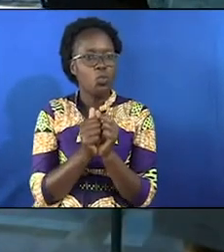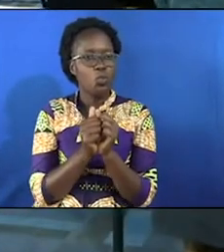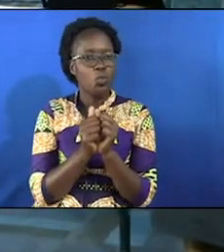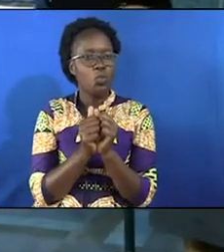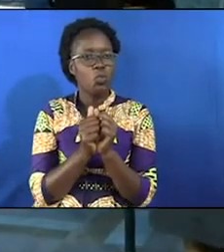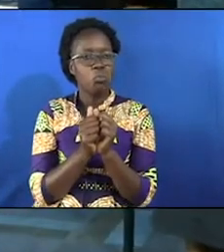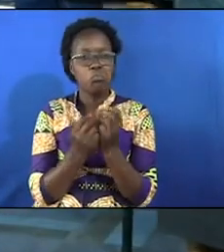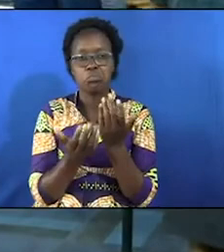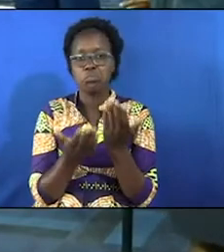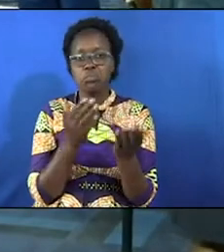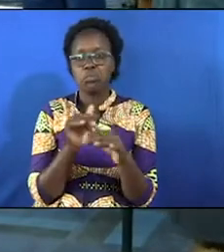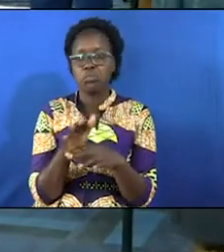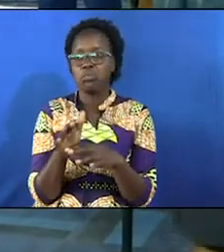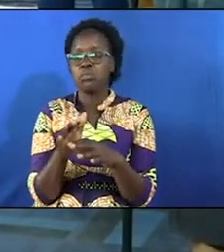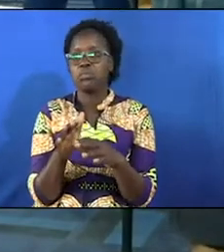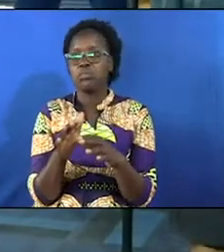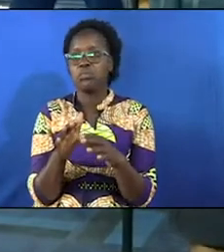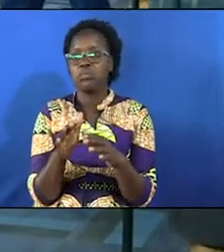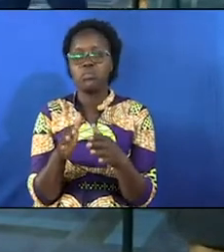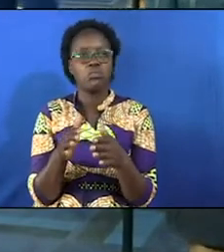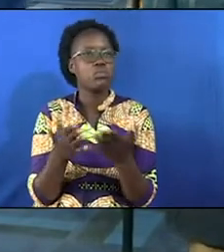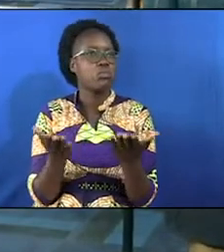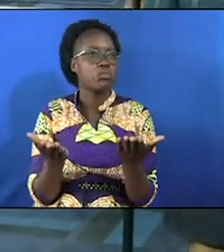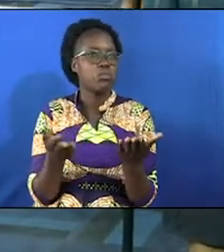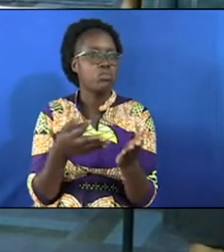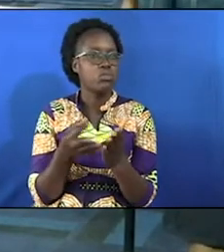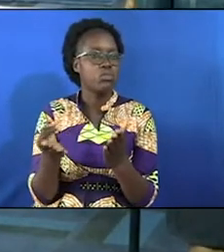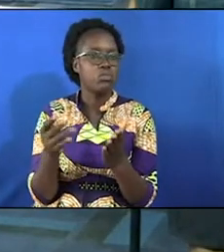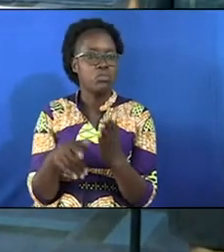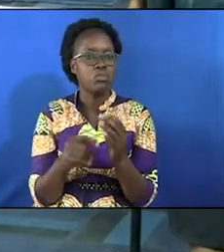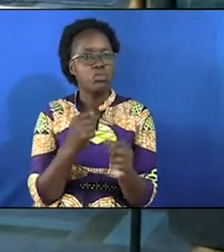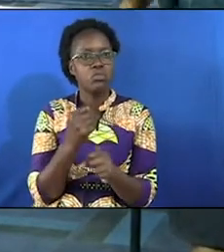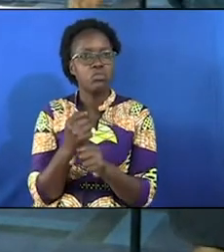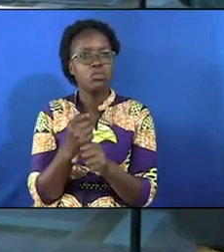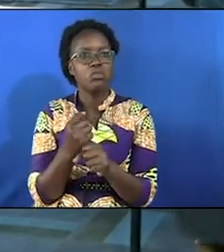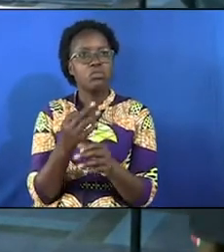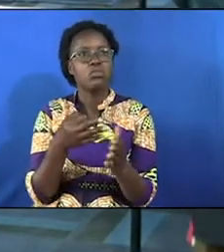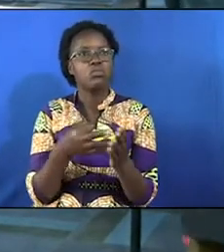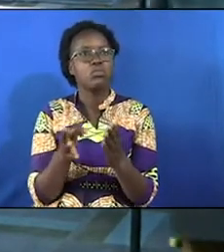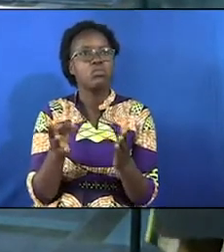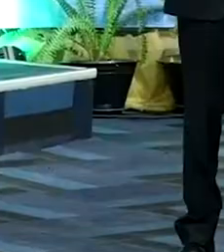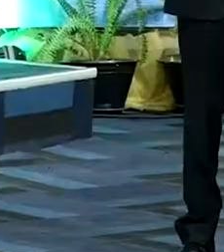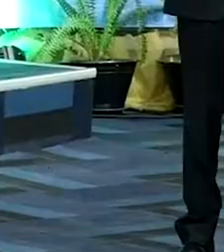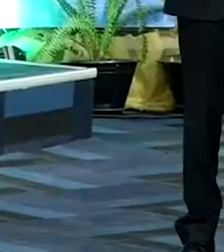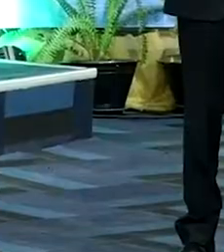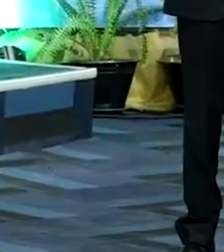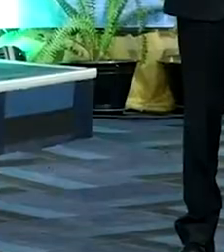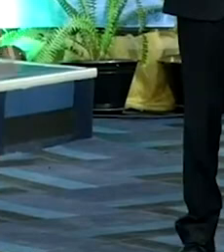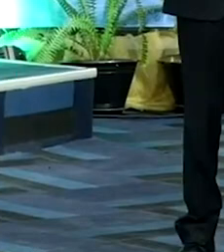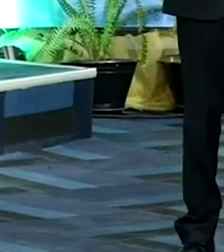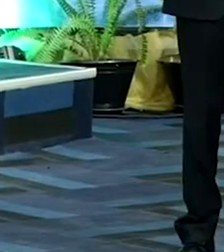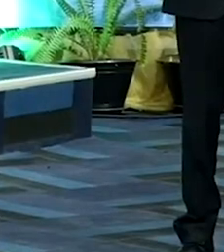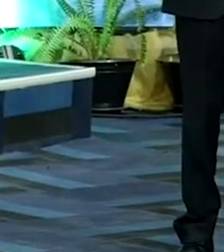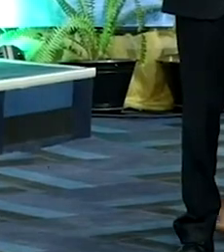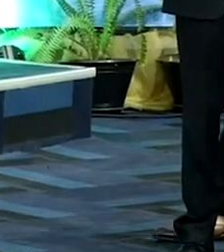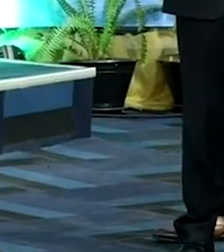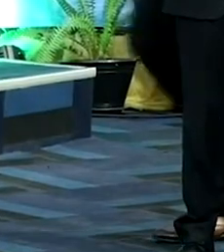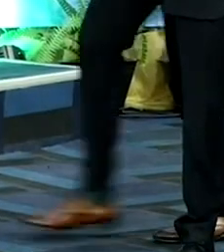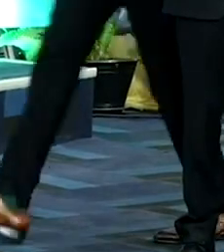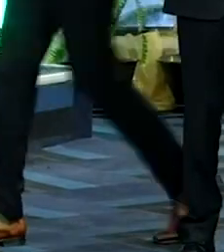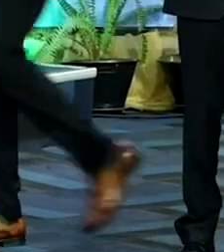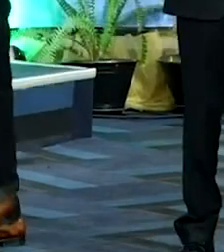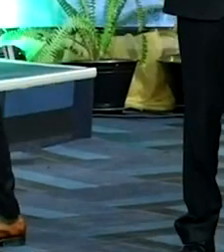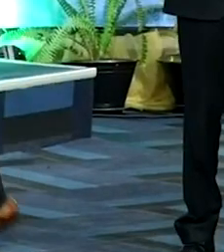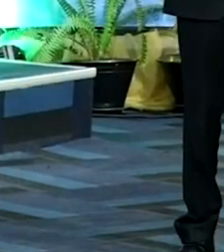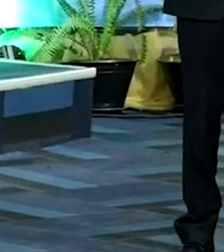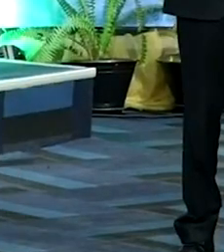probably you lost your finance this is the year of blessings hallelujah you lost your relatives this is the